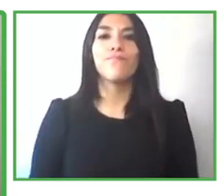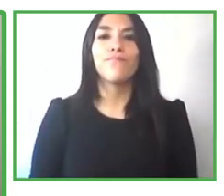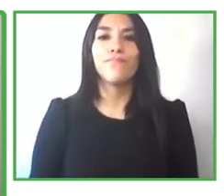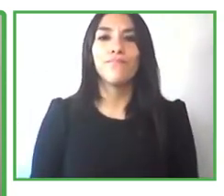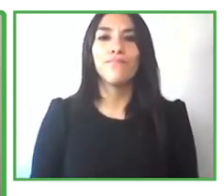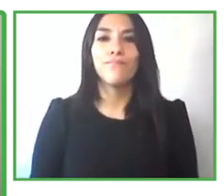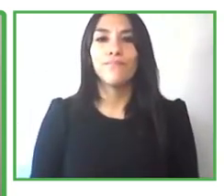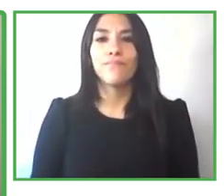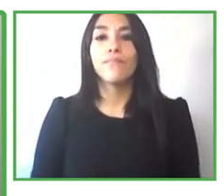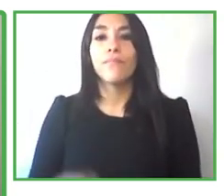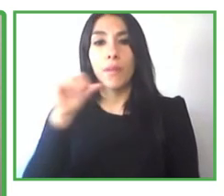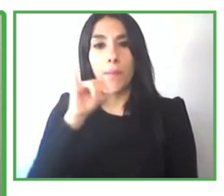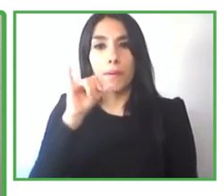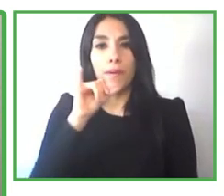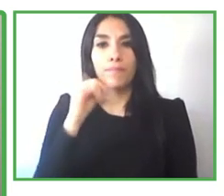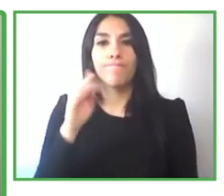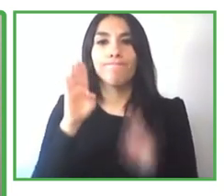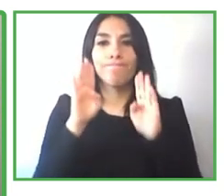for having us here today